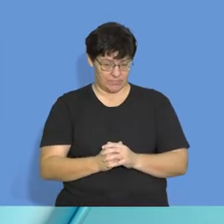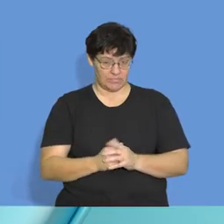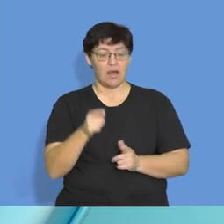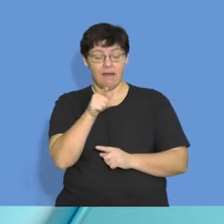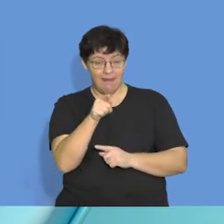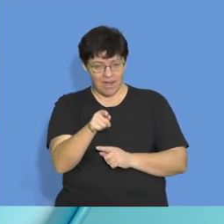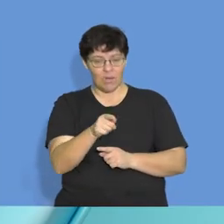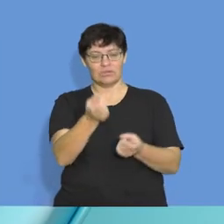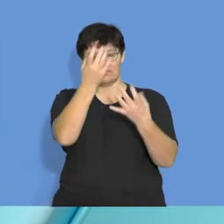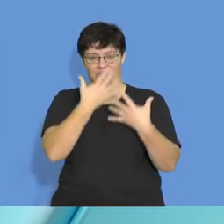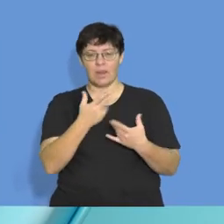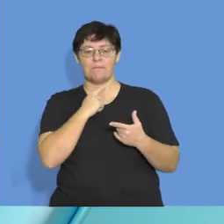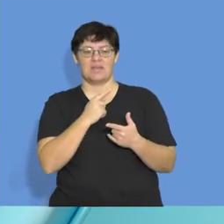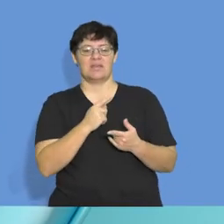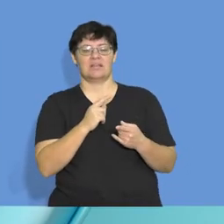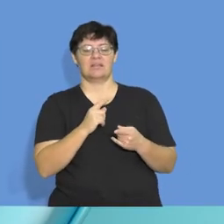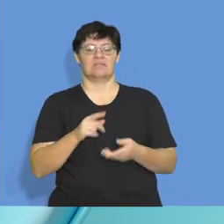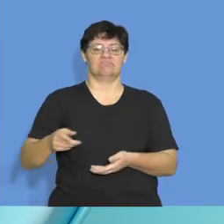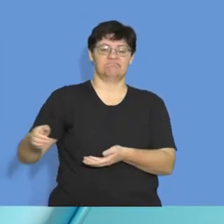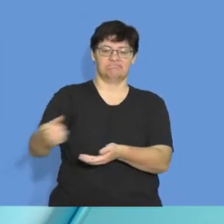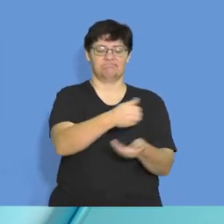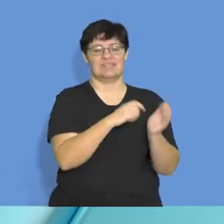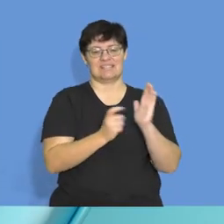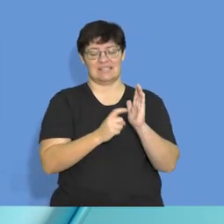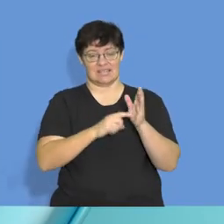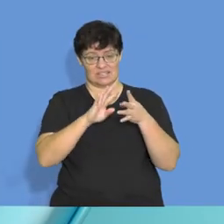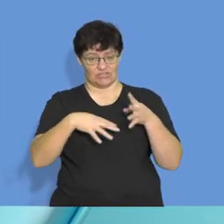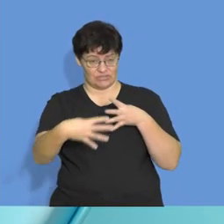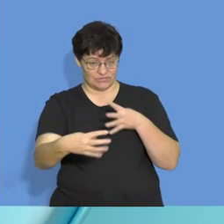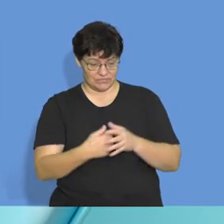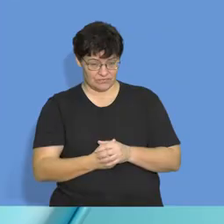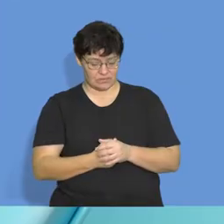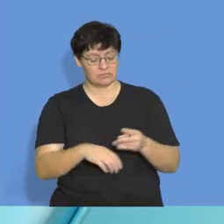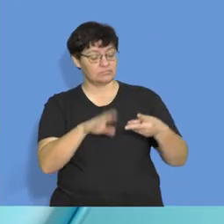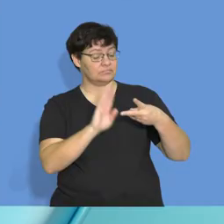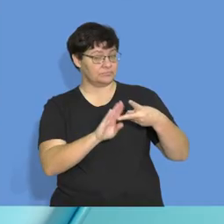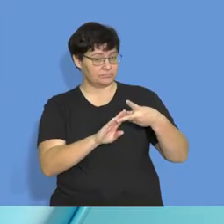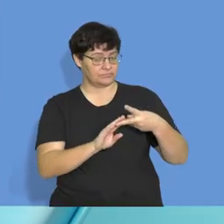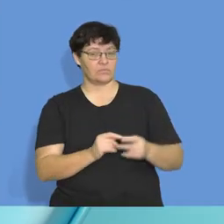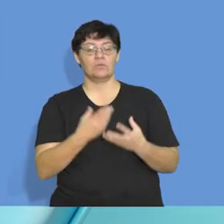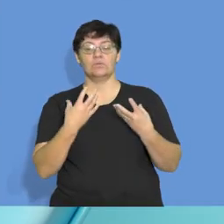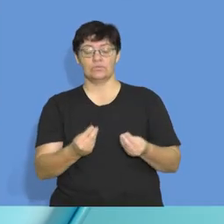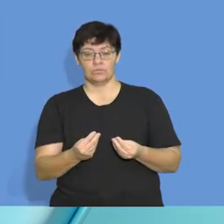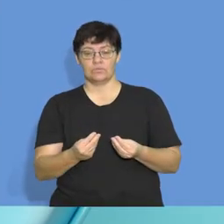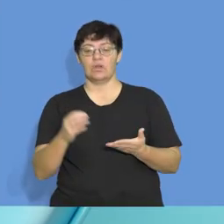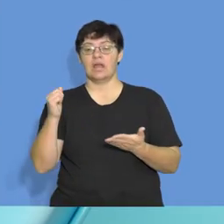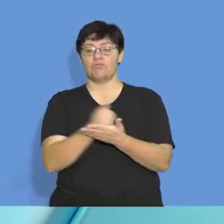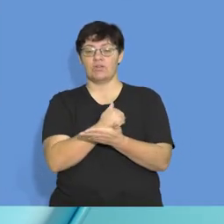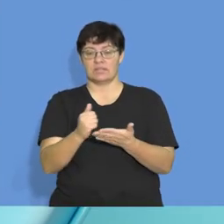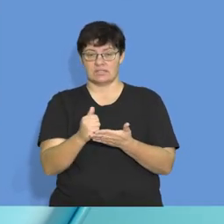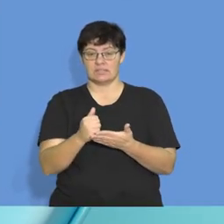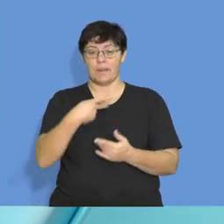you an indication on how to complete your debtors' collection schedule. Right. Number two, when you're doing a creditors' payment schedule,